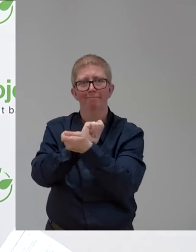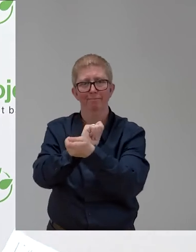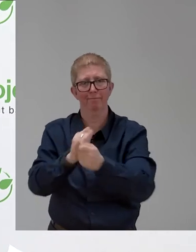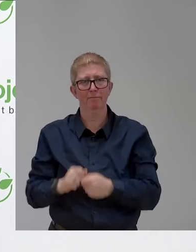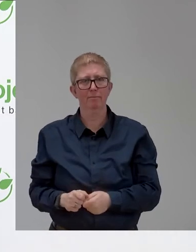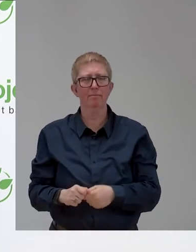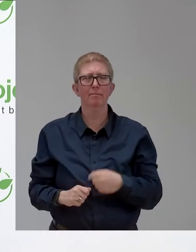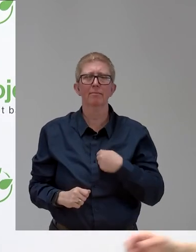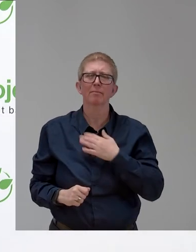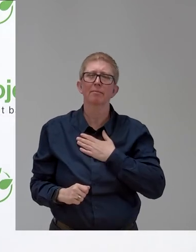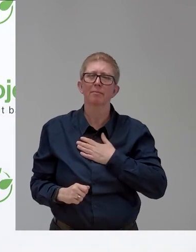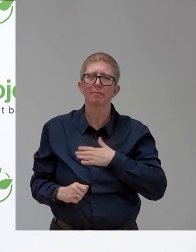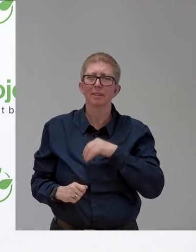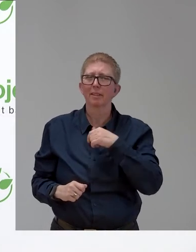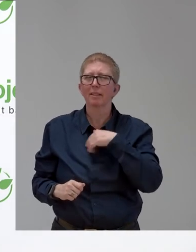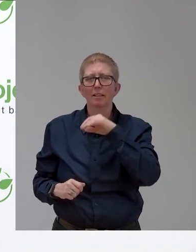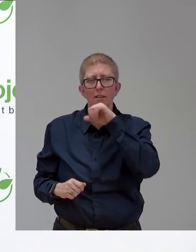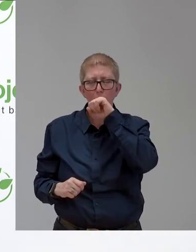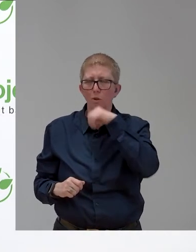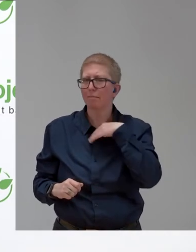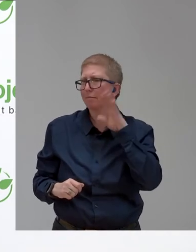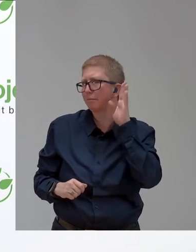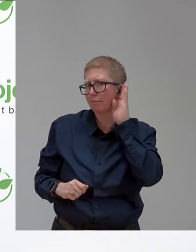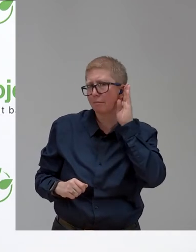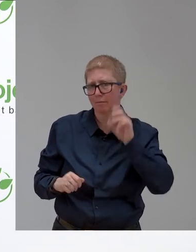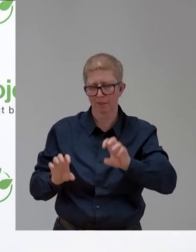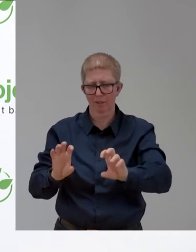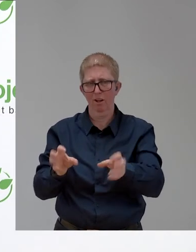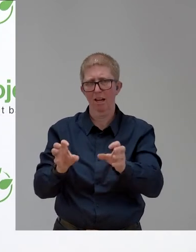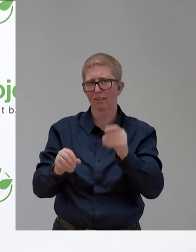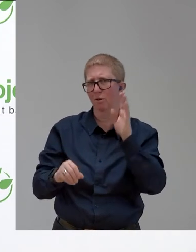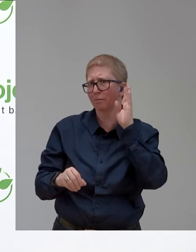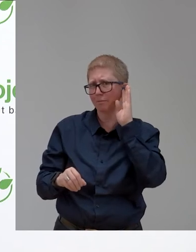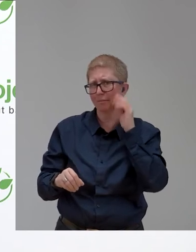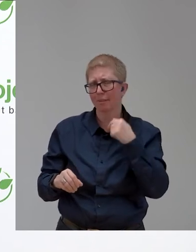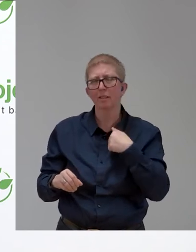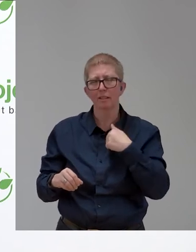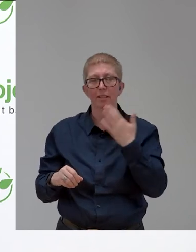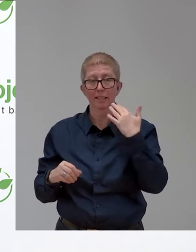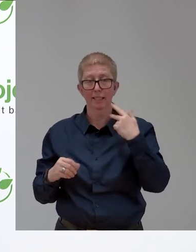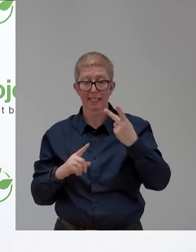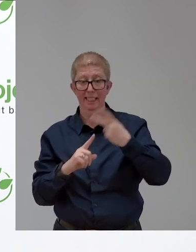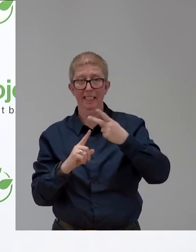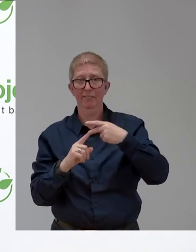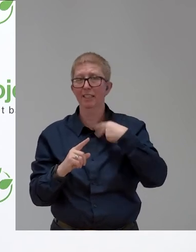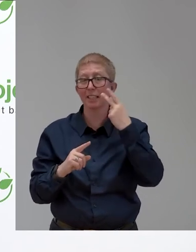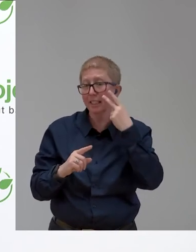Austrian TV. We all live through a pandemic, which is really unique because it's global and it goes